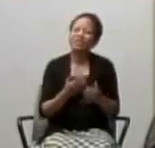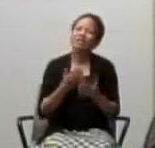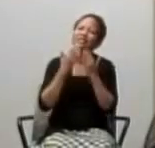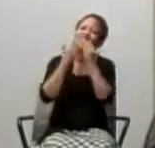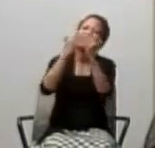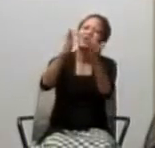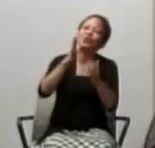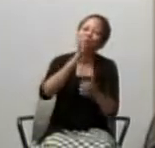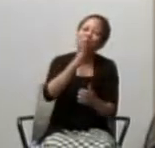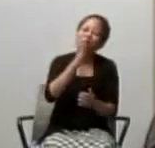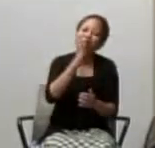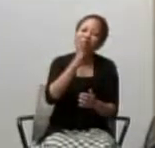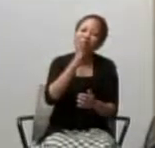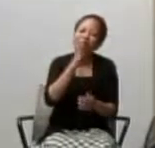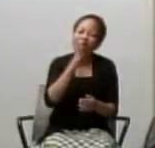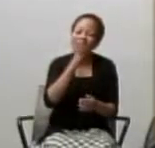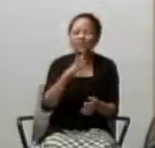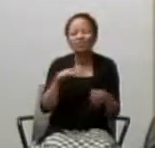Some small way.